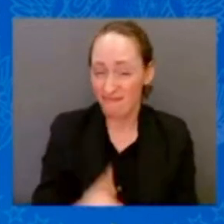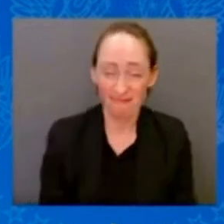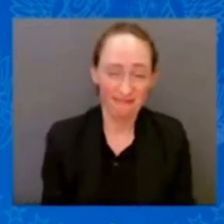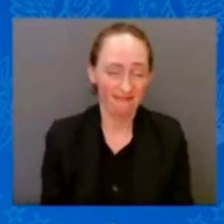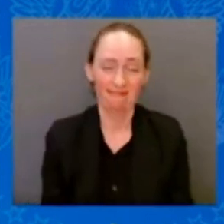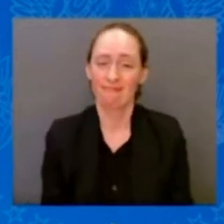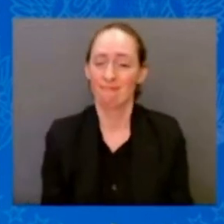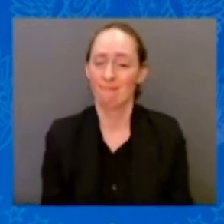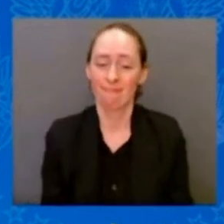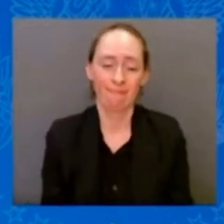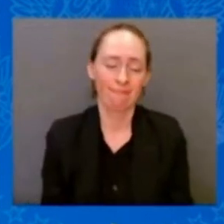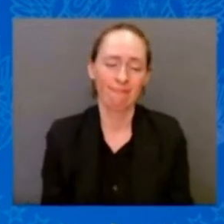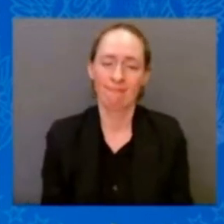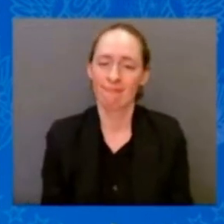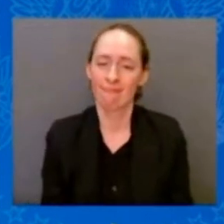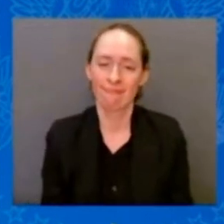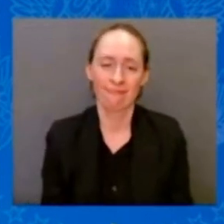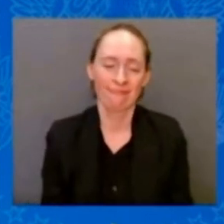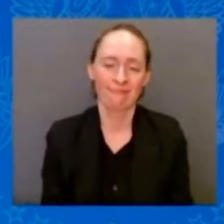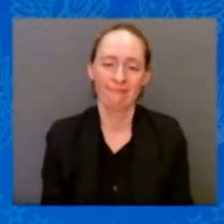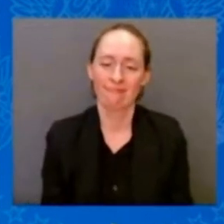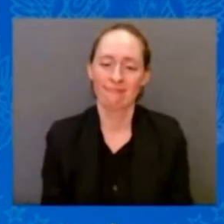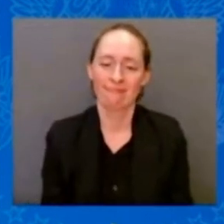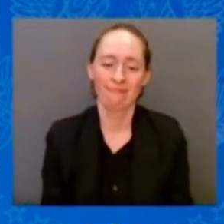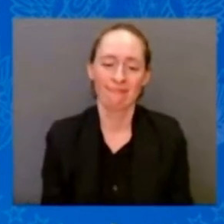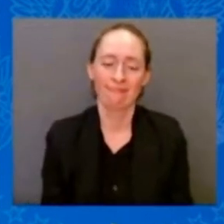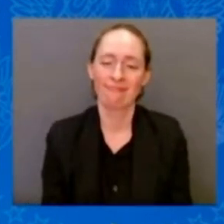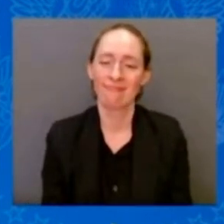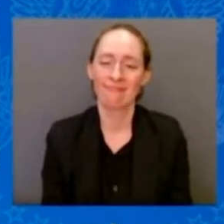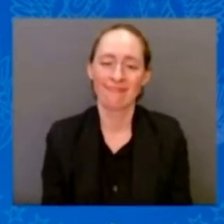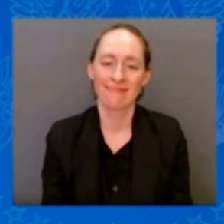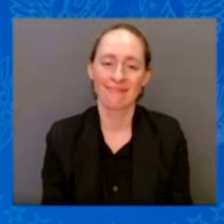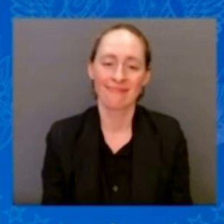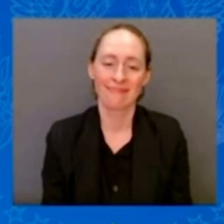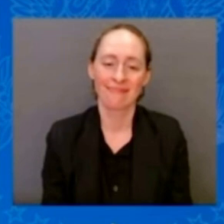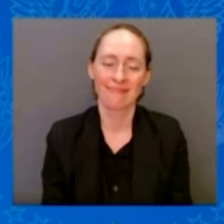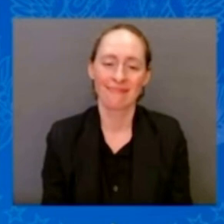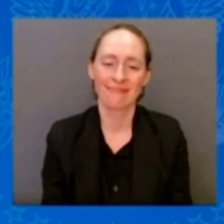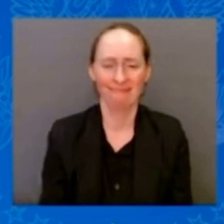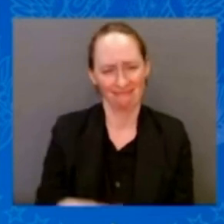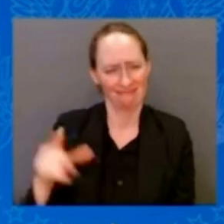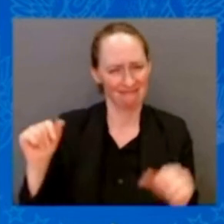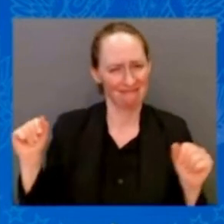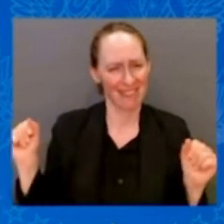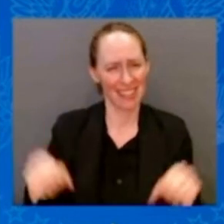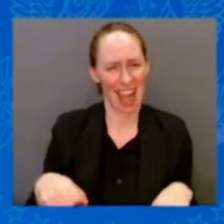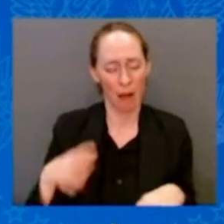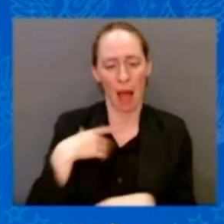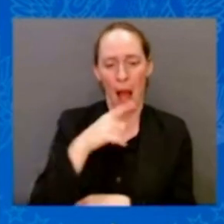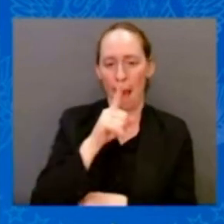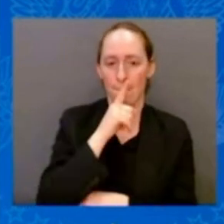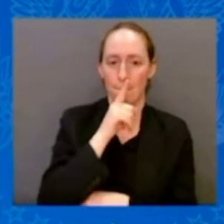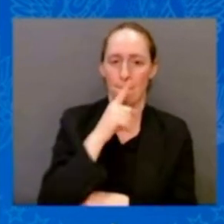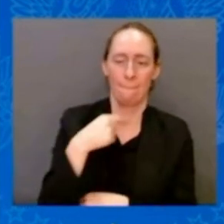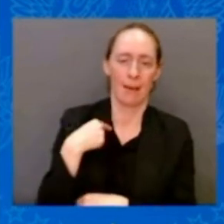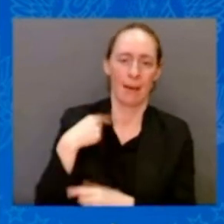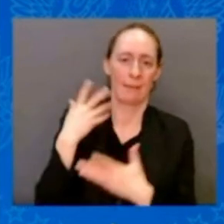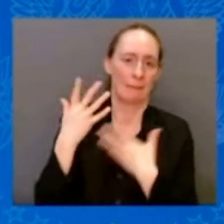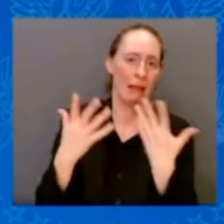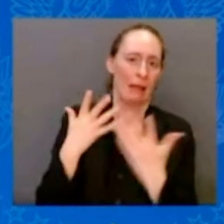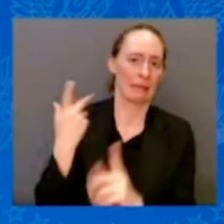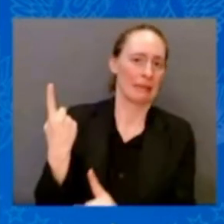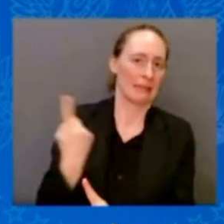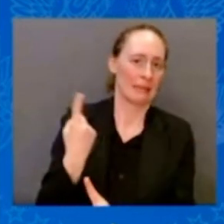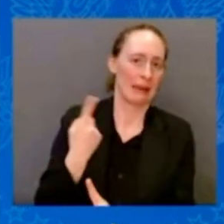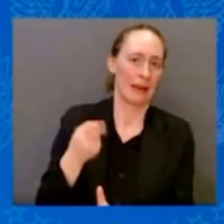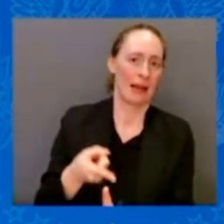So, folks, this is doable. It's just about — I mean, I'm not going to embarrass anybody or myself here by asking you — anybody who thinks the federal income tax system